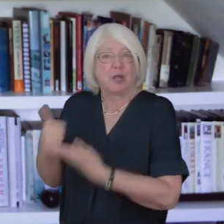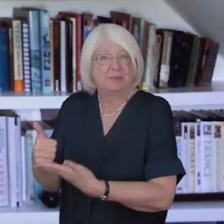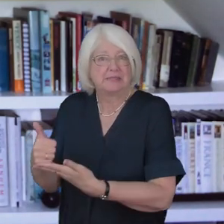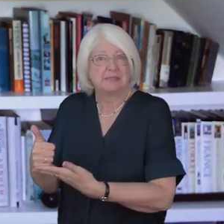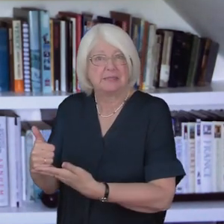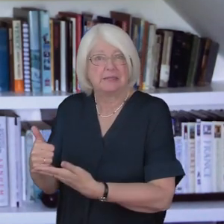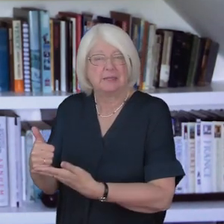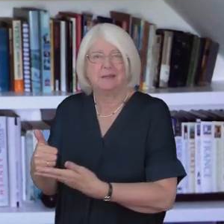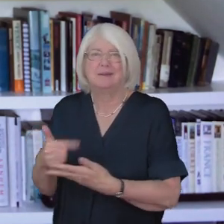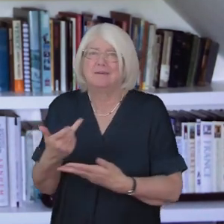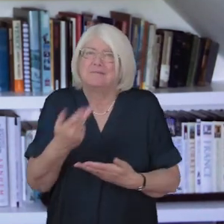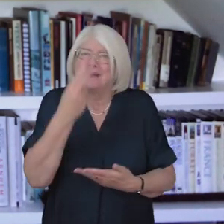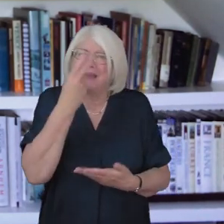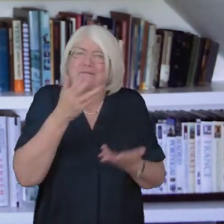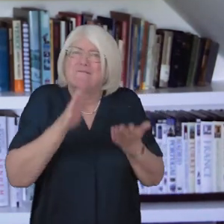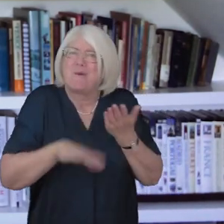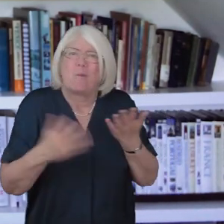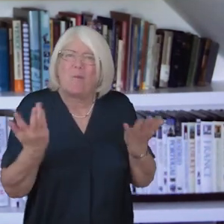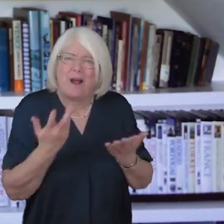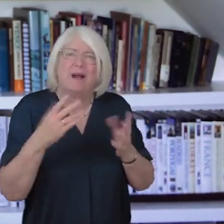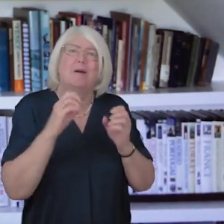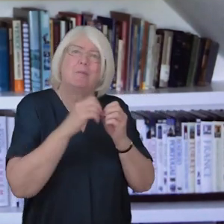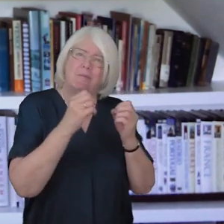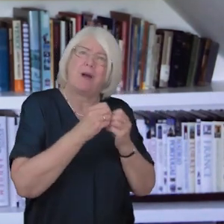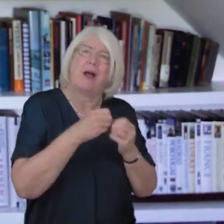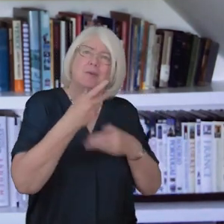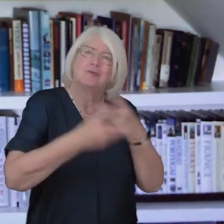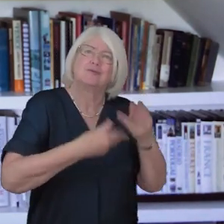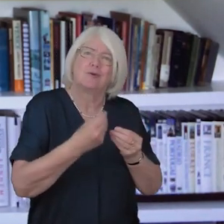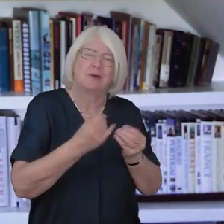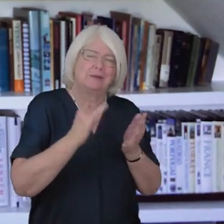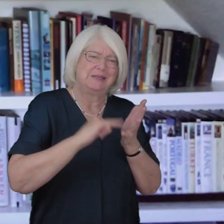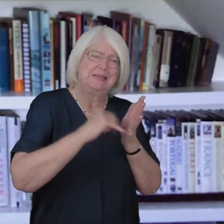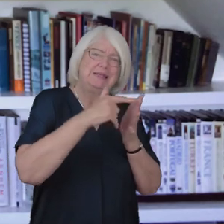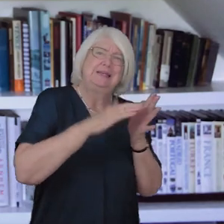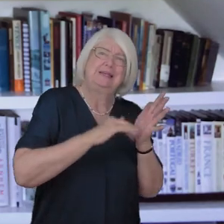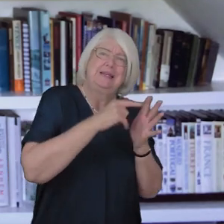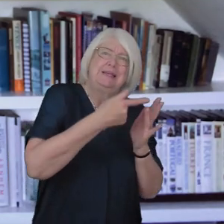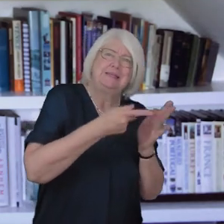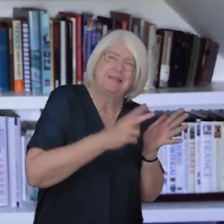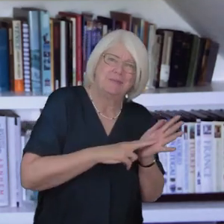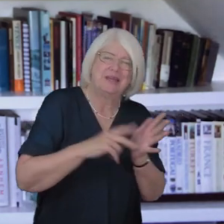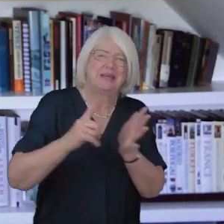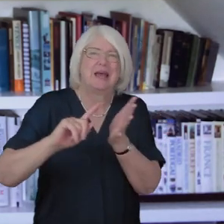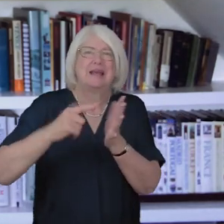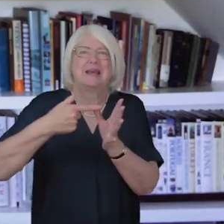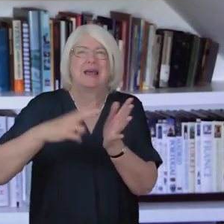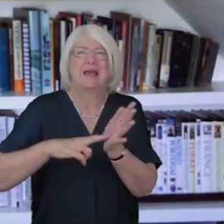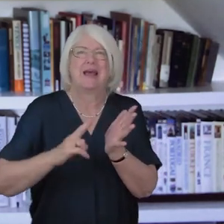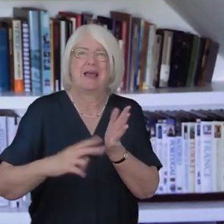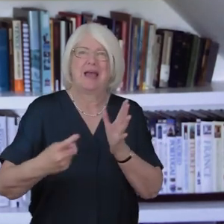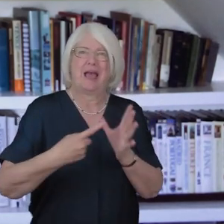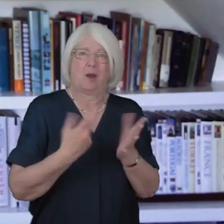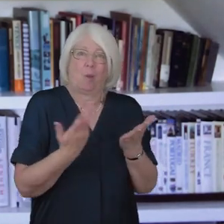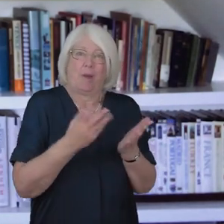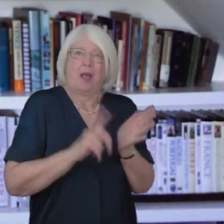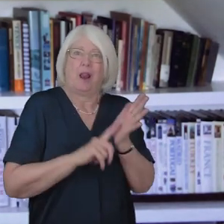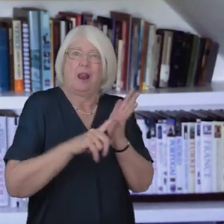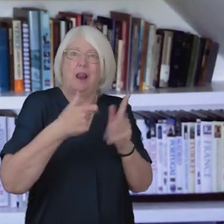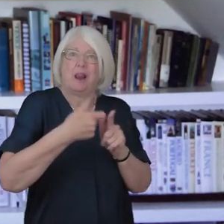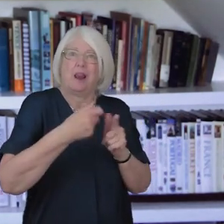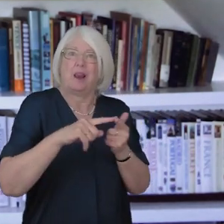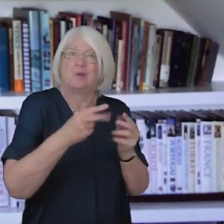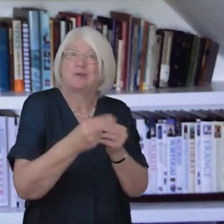widow Anna who appears with Simeon in Luke's gospel both of them fine role models of faithful older people